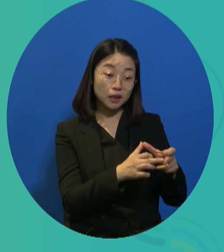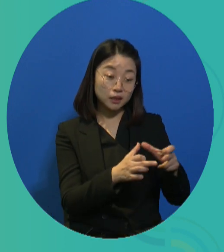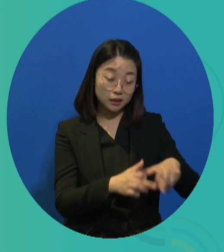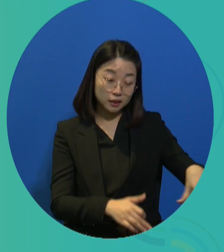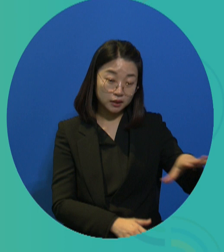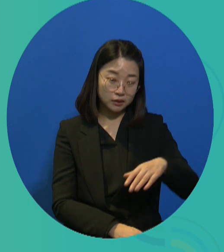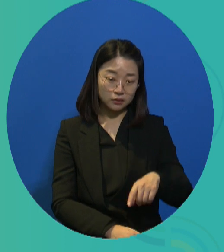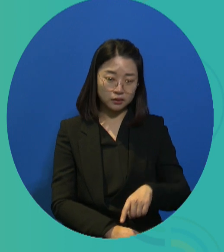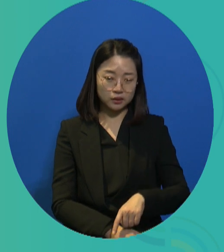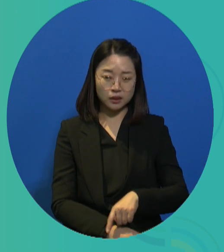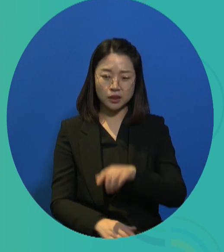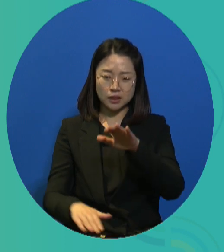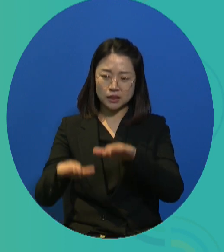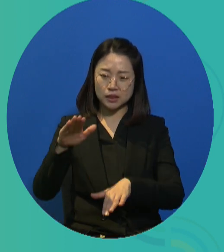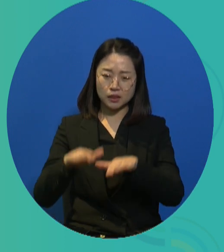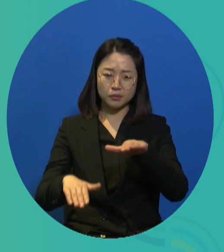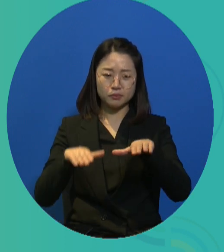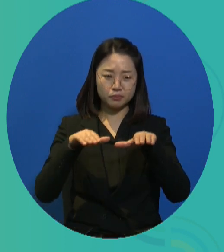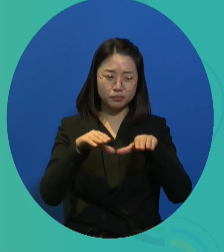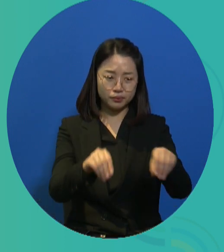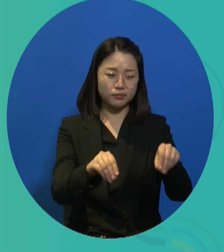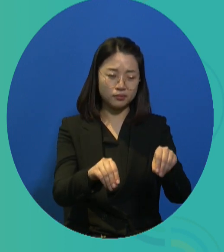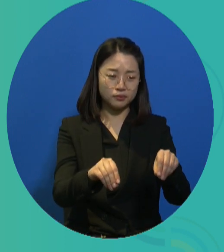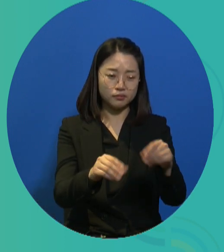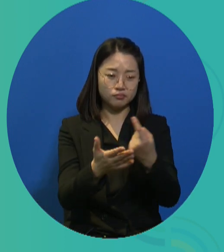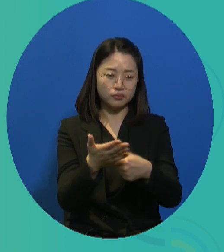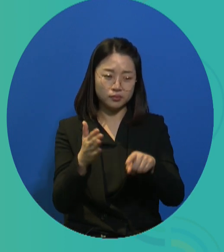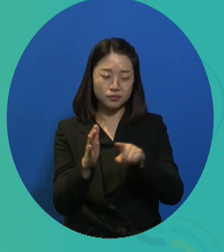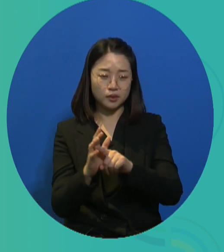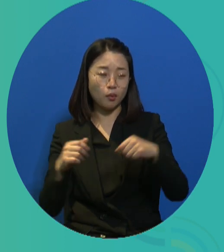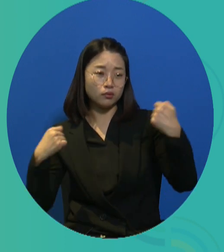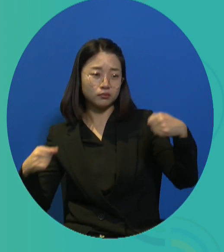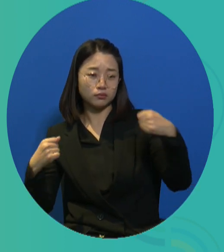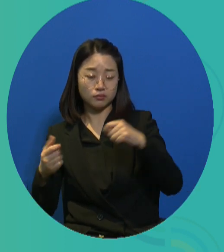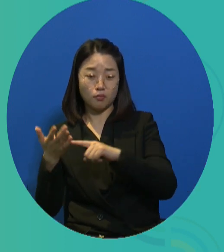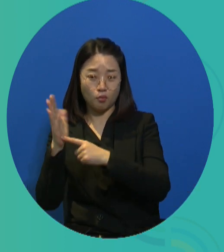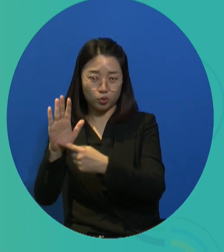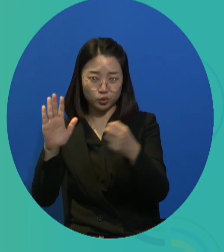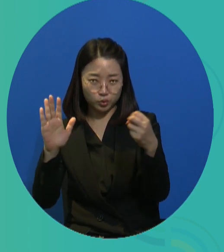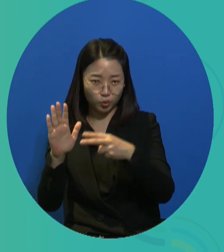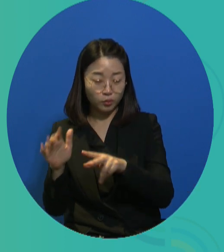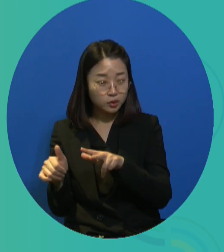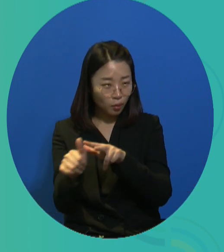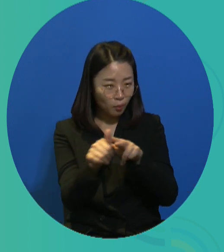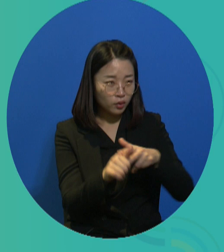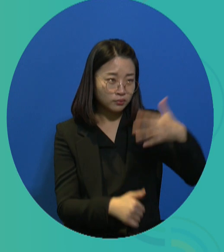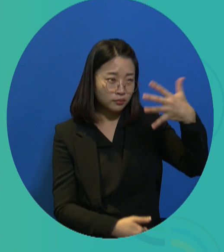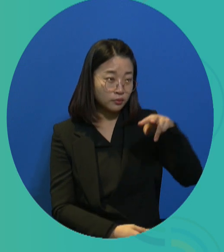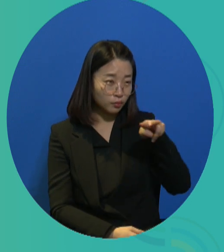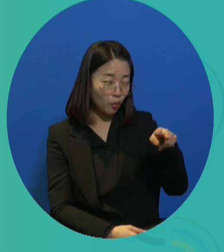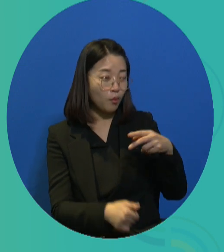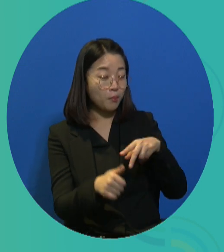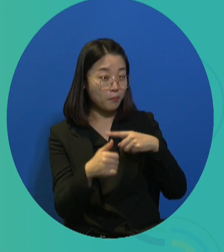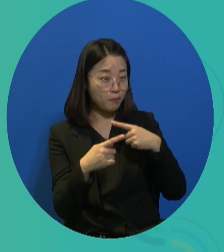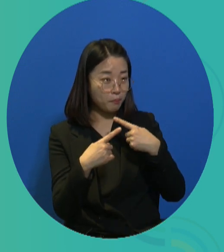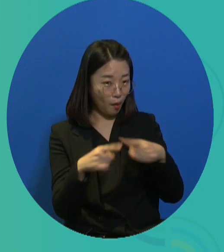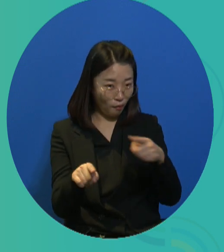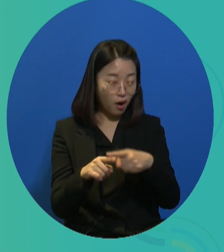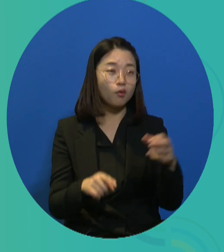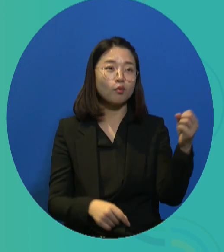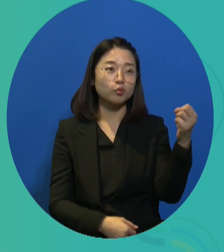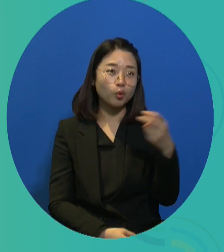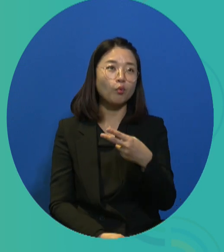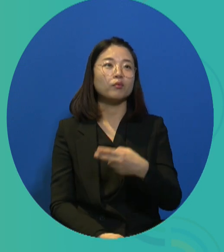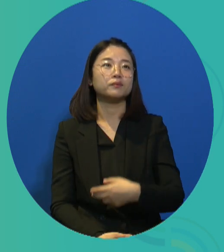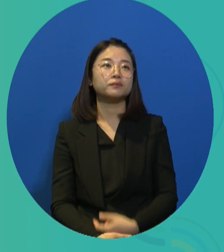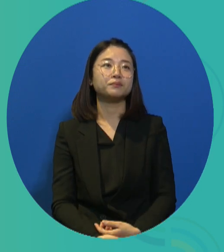For severely disabled persons, they can carry out performances to eliminate